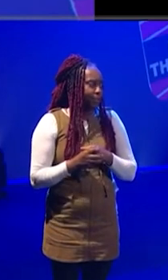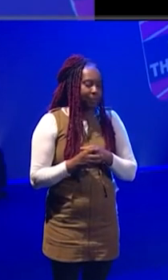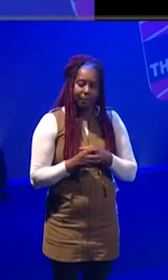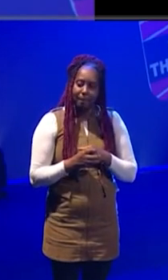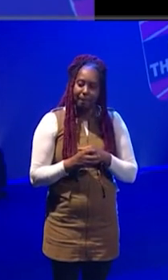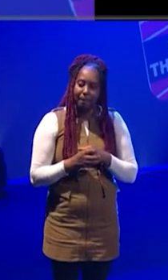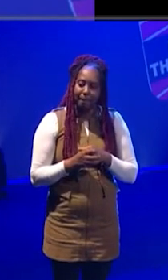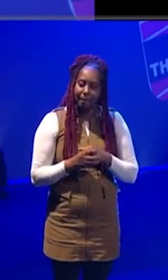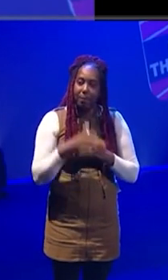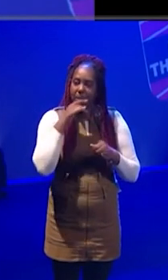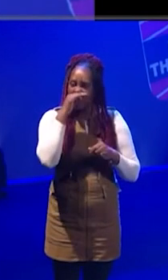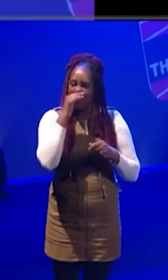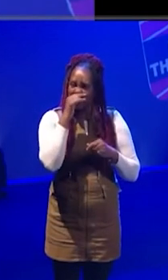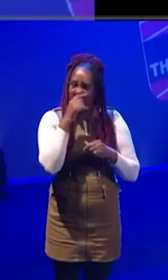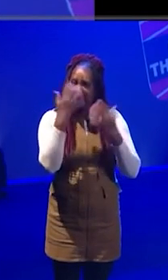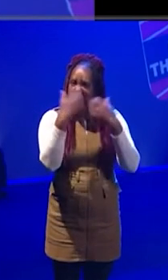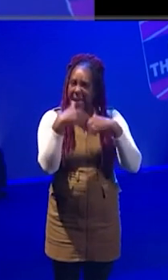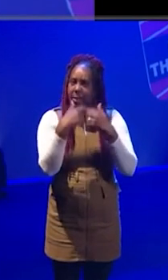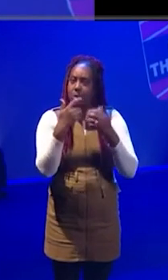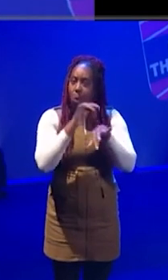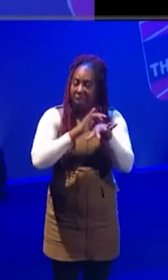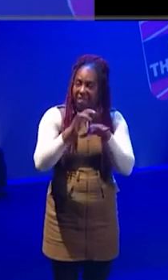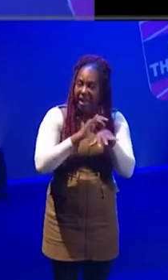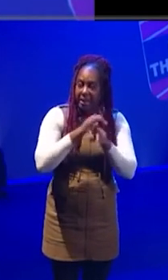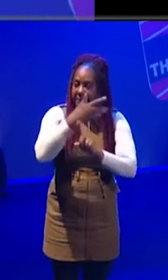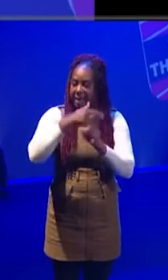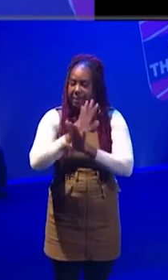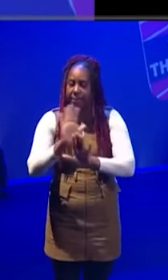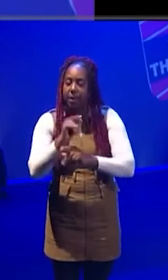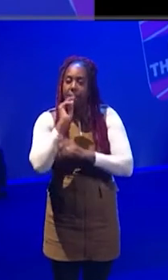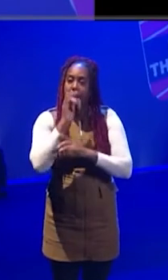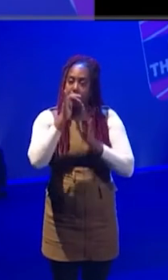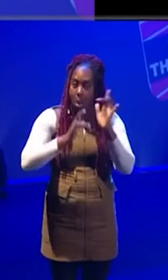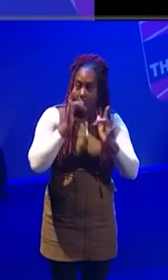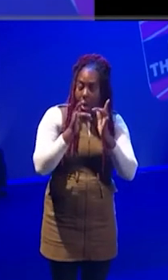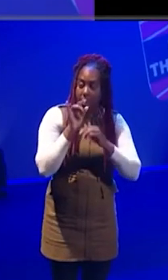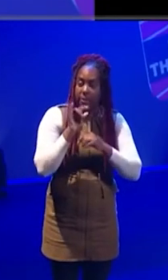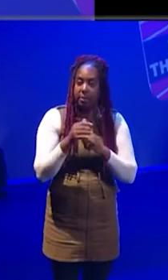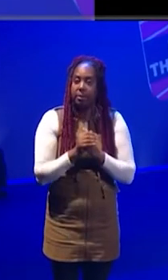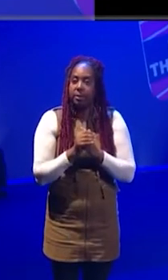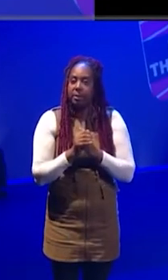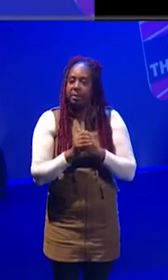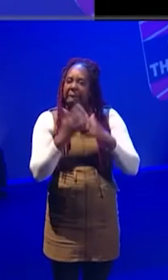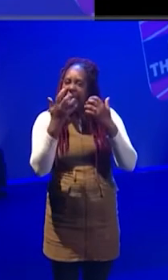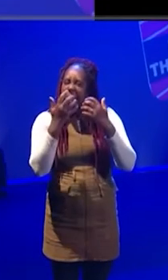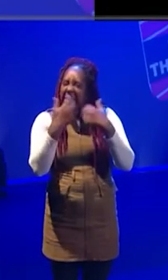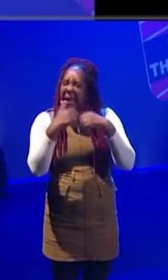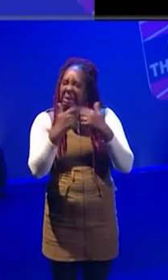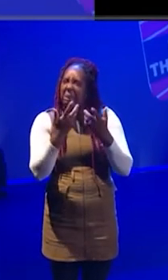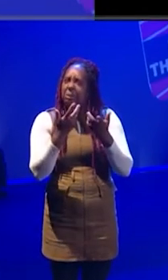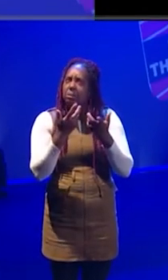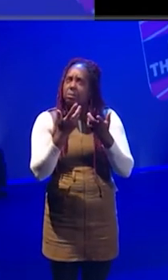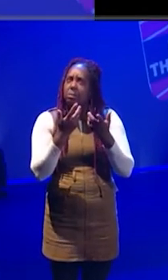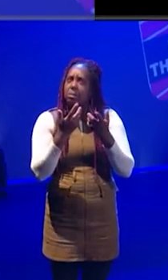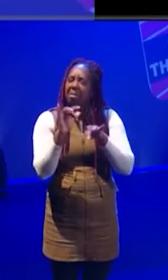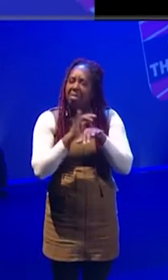theatre. So, it's been really interesting to hear from you all. But from online, we've got, is technical theatre, a role in